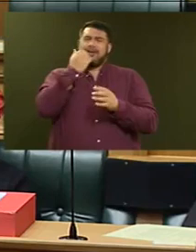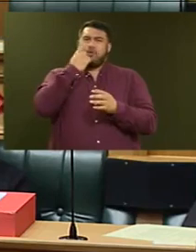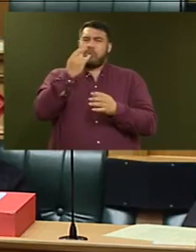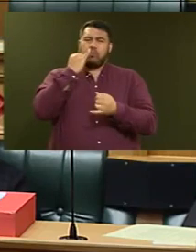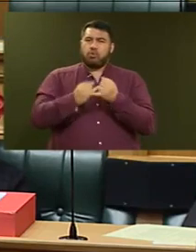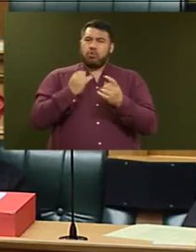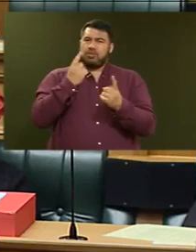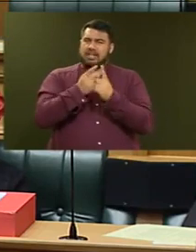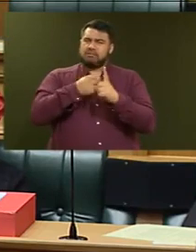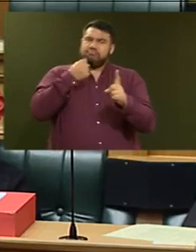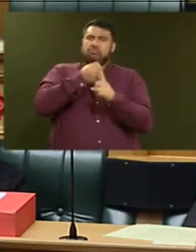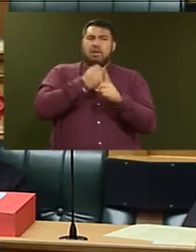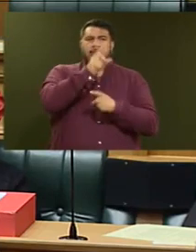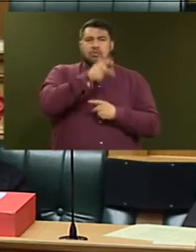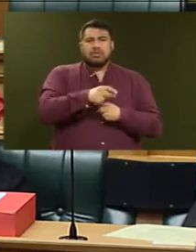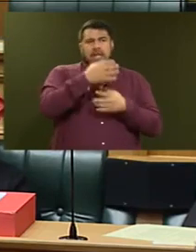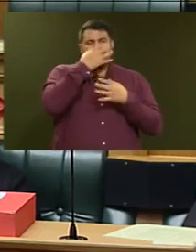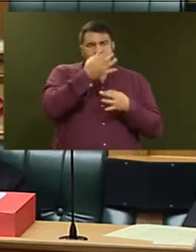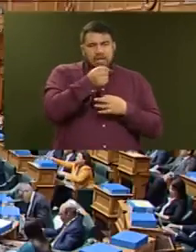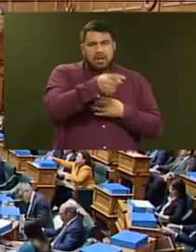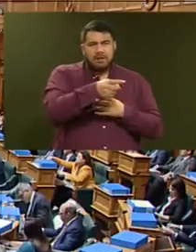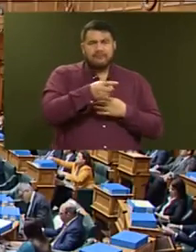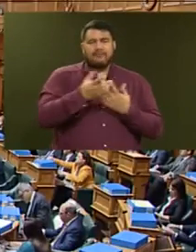who has an addiction is to make them homeless.